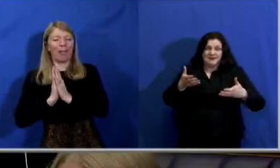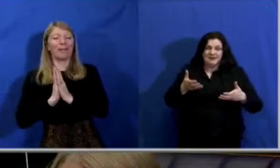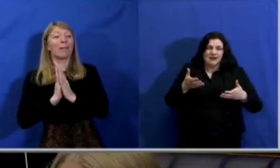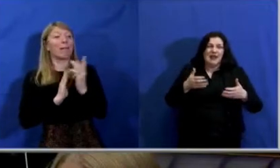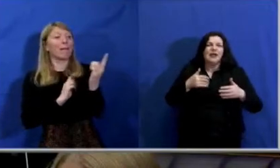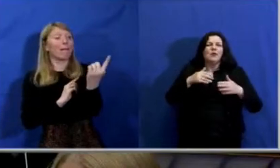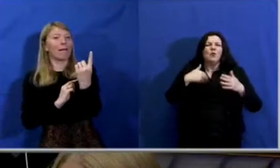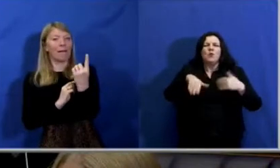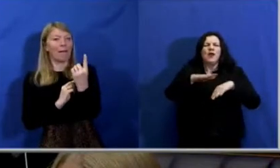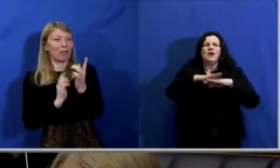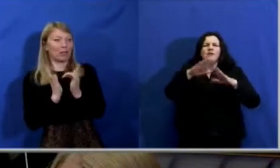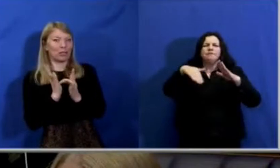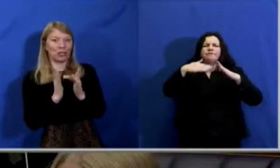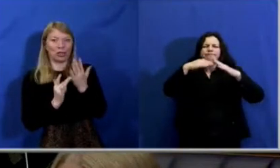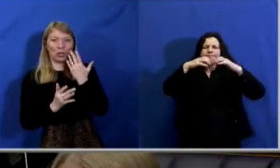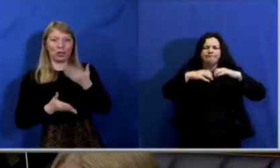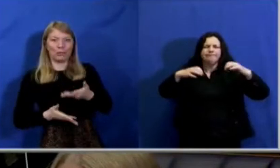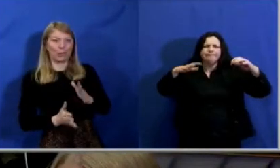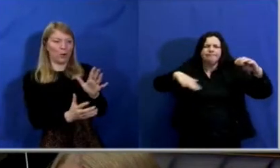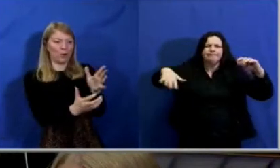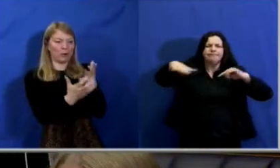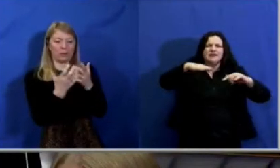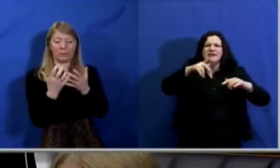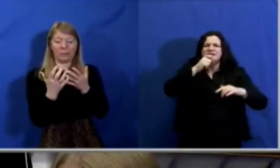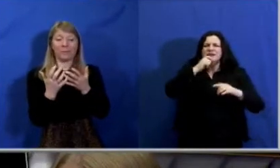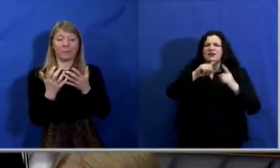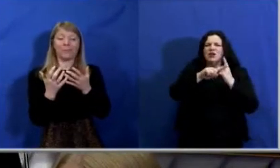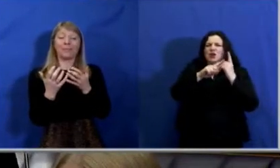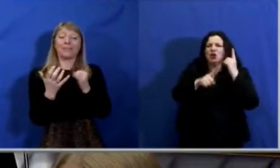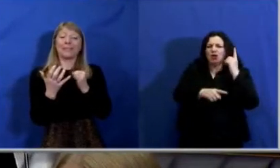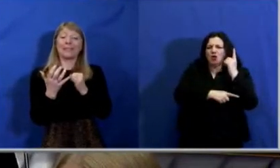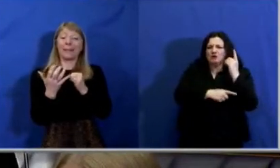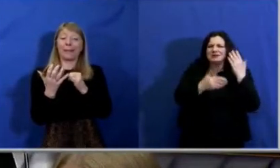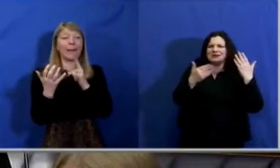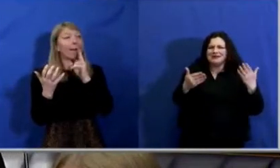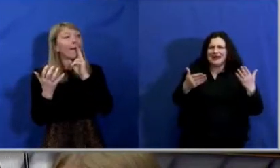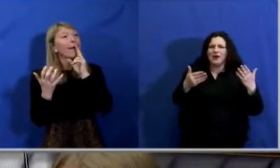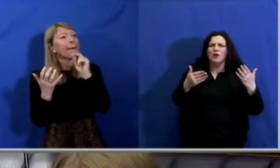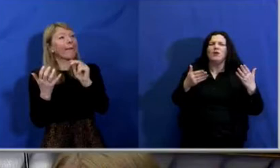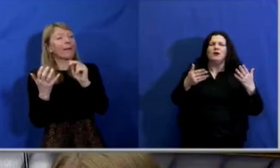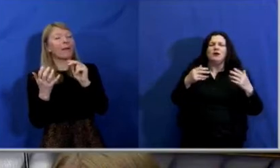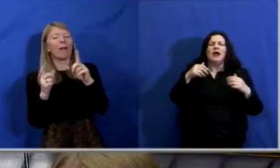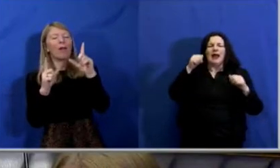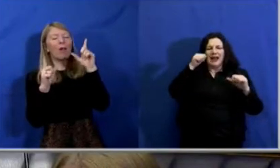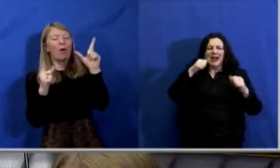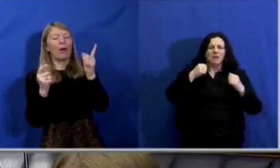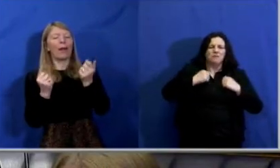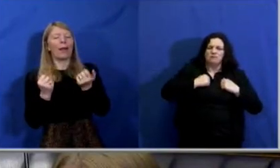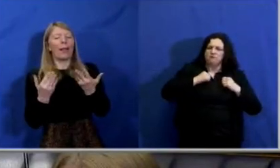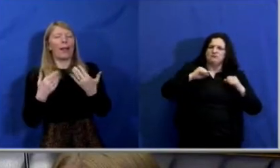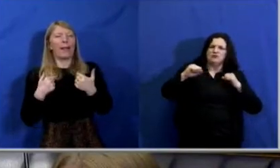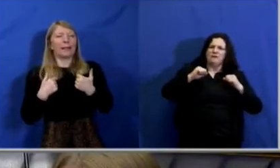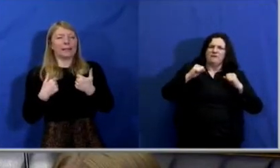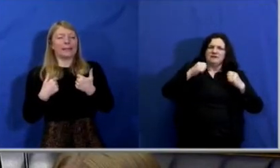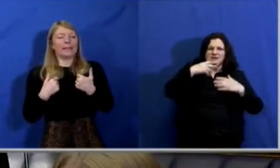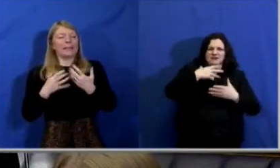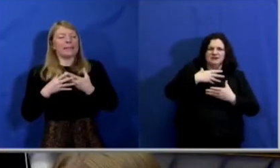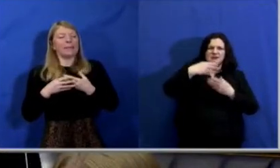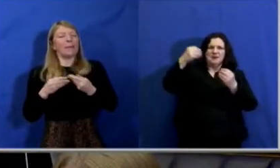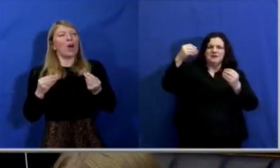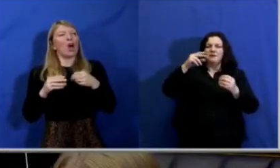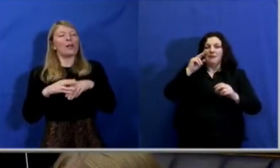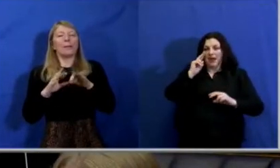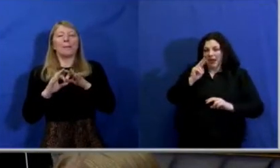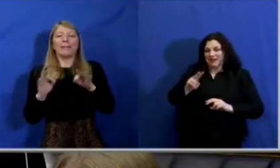he said, Lord, now let thy servant depart in peace, for mine eyes have seen